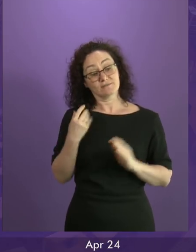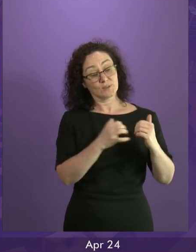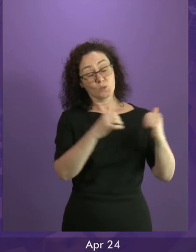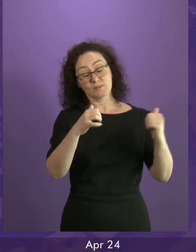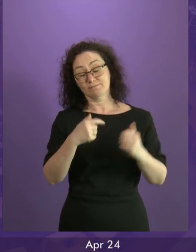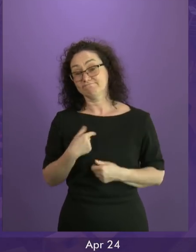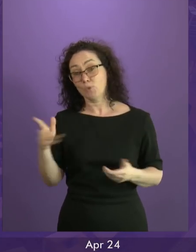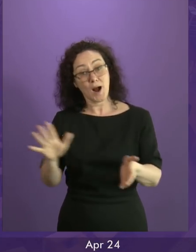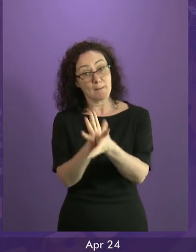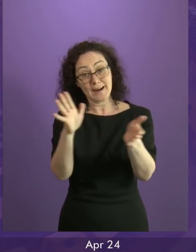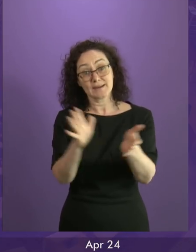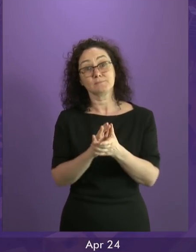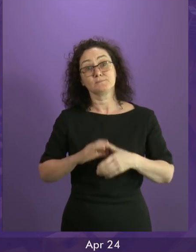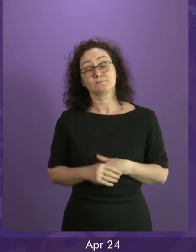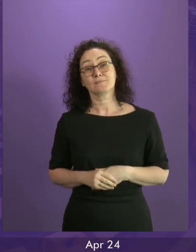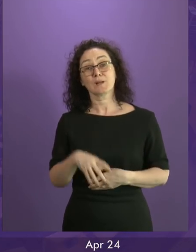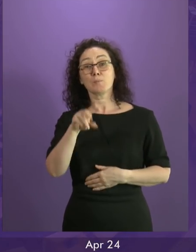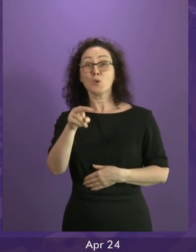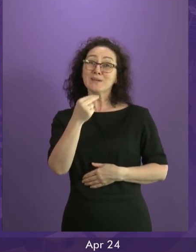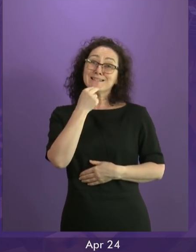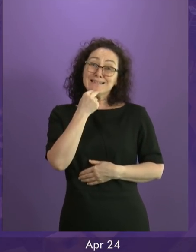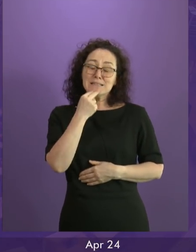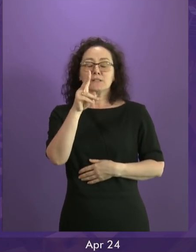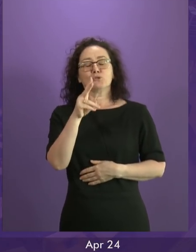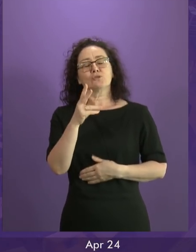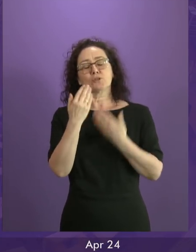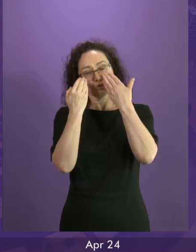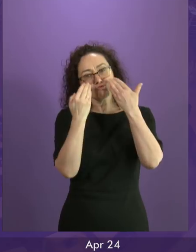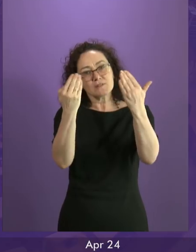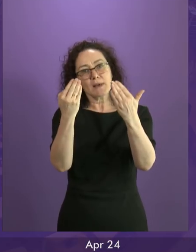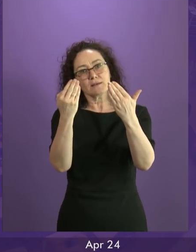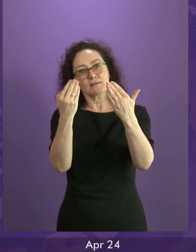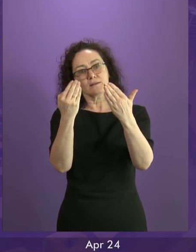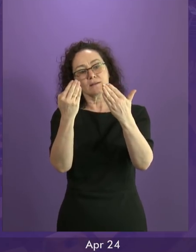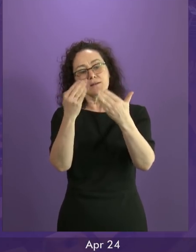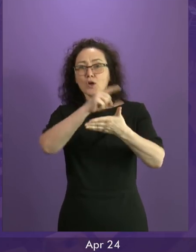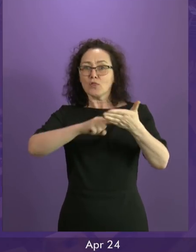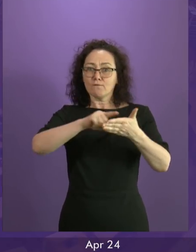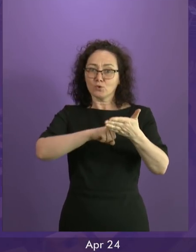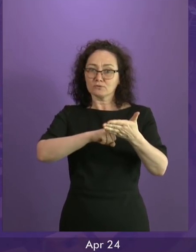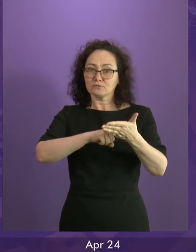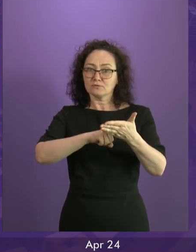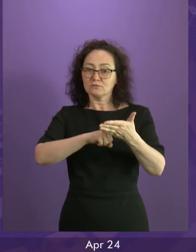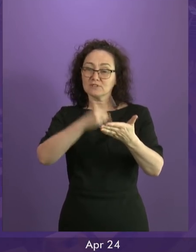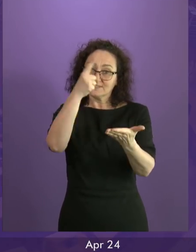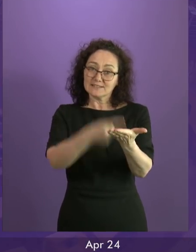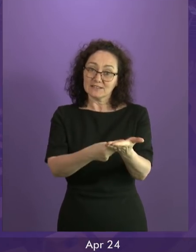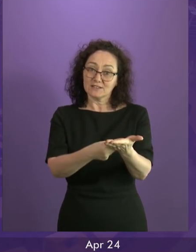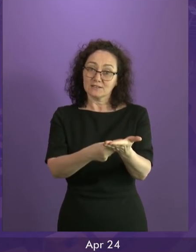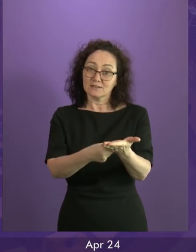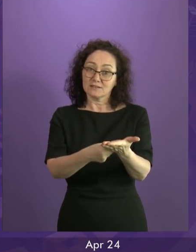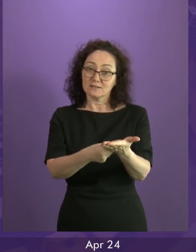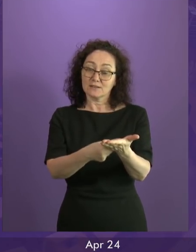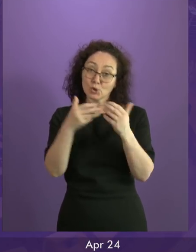this. It is to respect the result of the 2016 referendum and support an orderly Brexit. I want that to happen. I urge